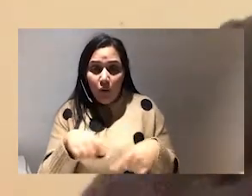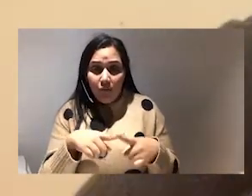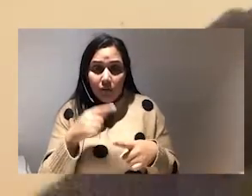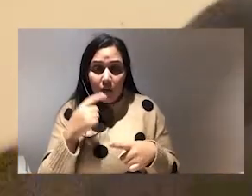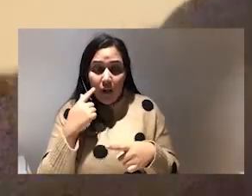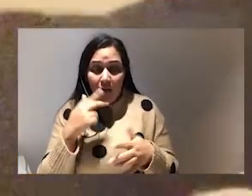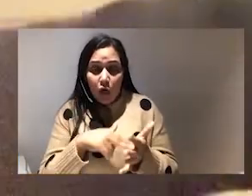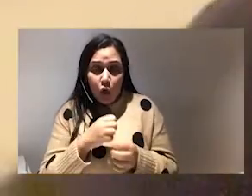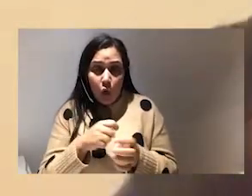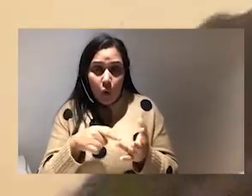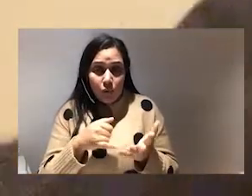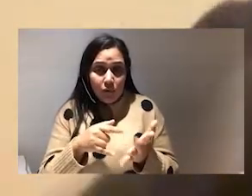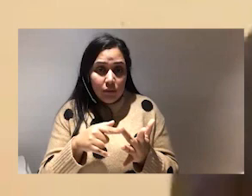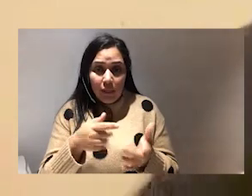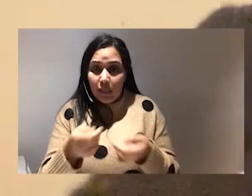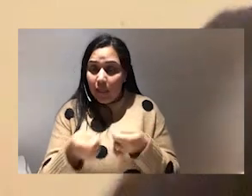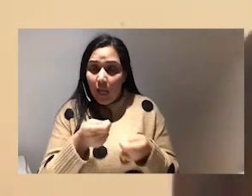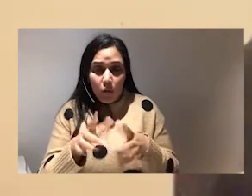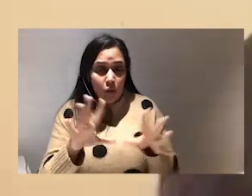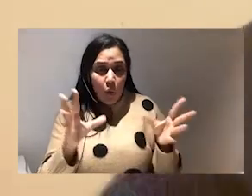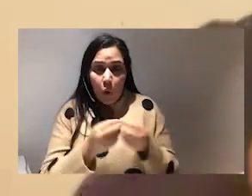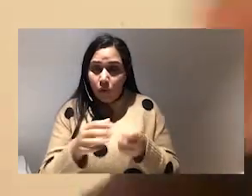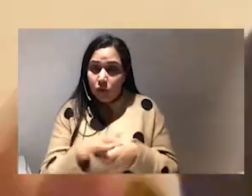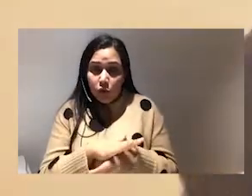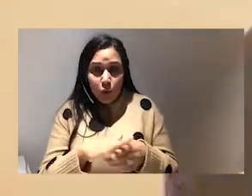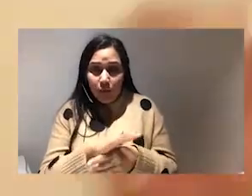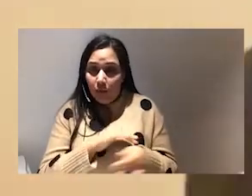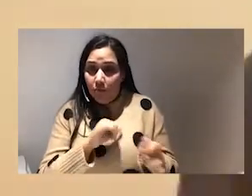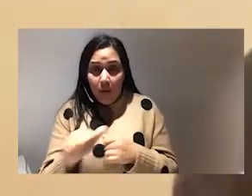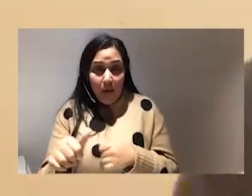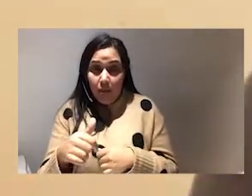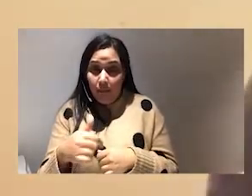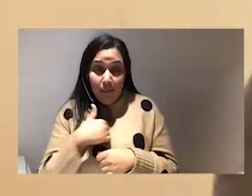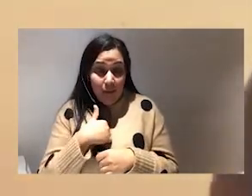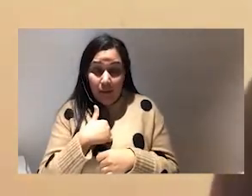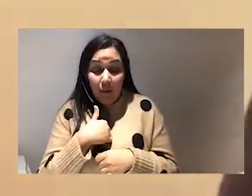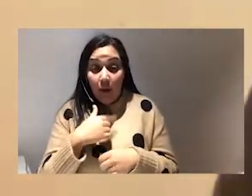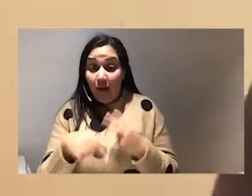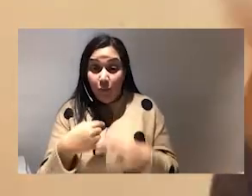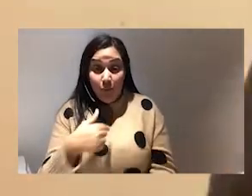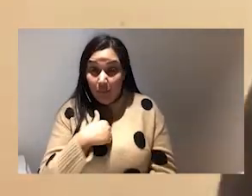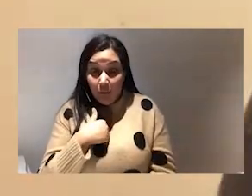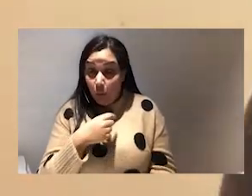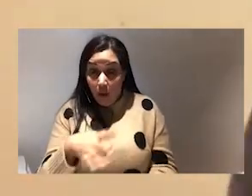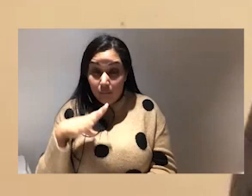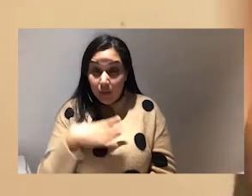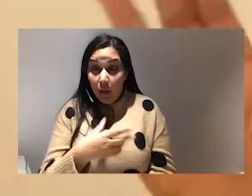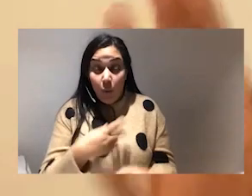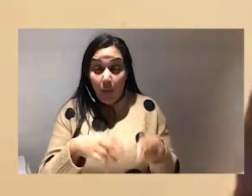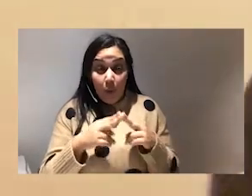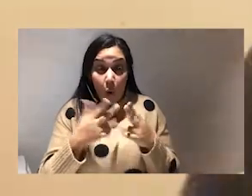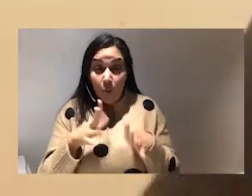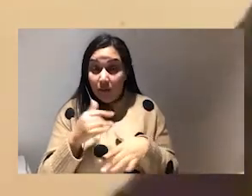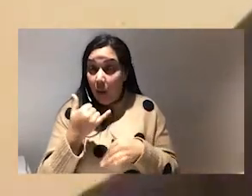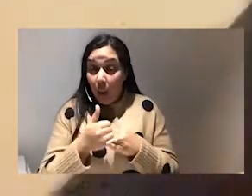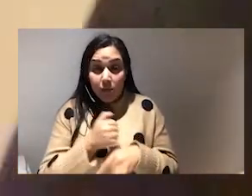ngozi has handled this whole situation better than me because if it was me the way i'm tired the way i've been homeless the last six